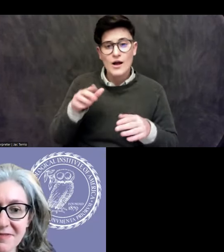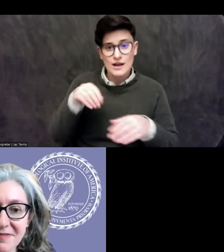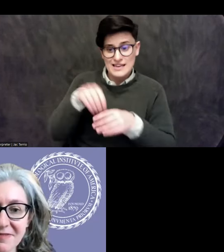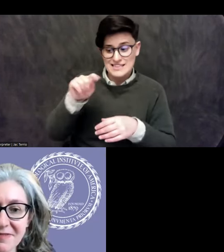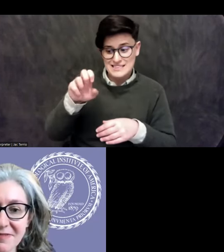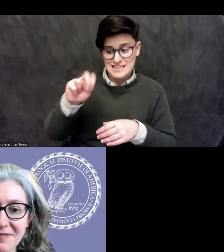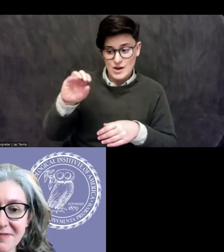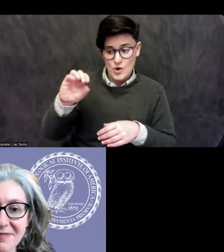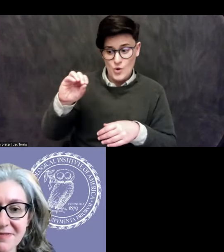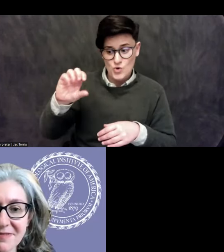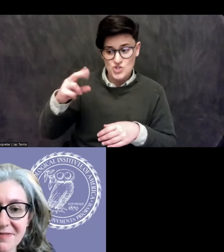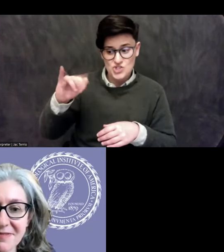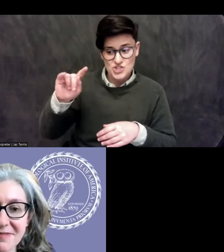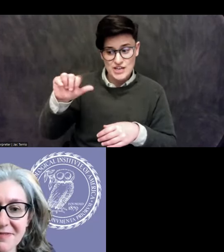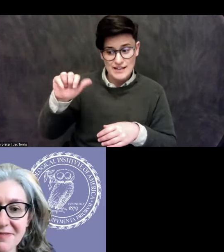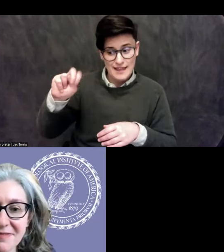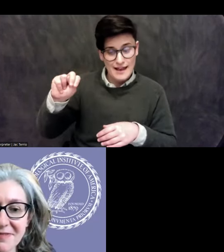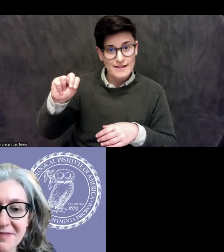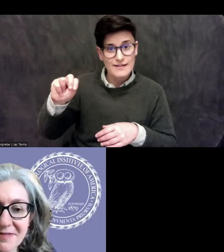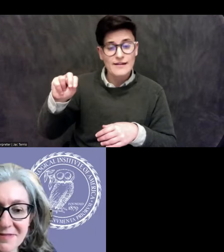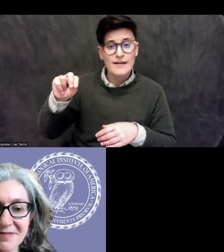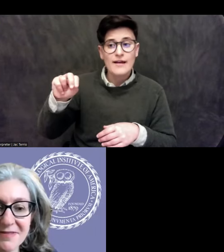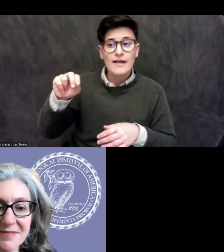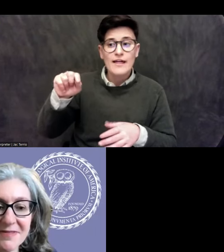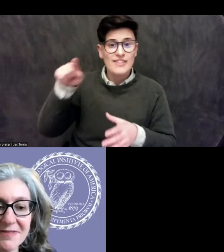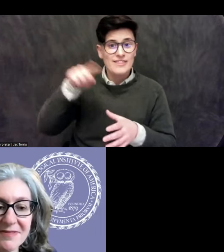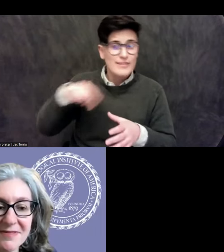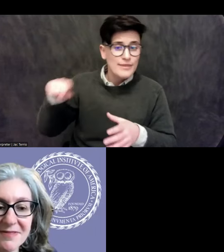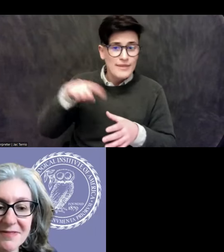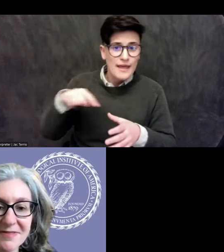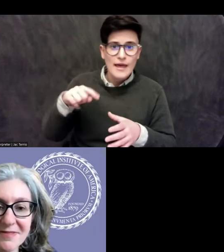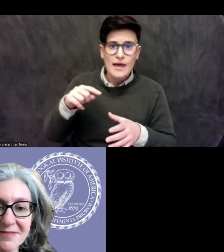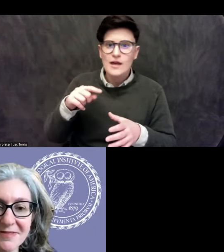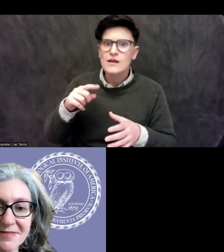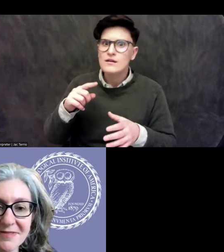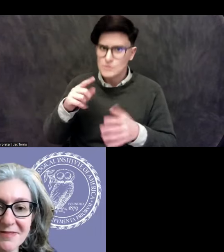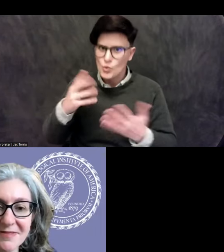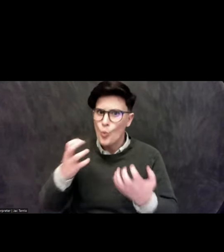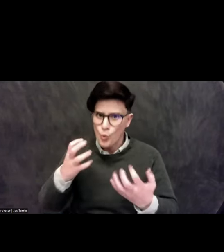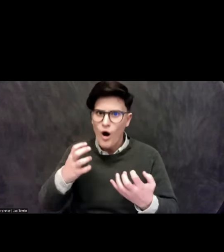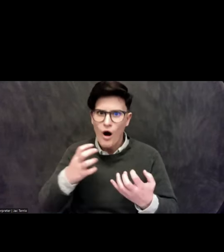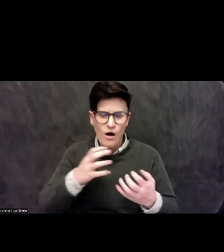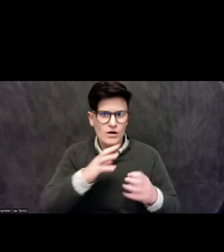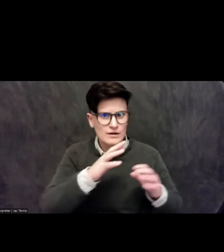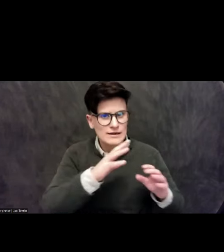particular, the Tenochtitlan, there was more of a priority in captive taking for sacrifice, and the scale of sacrifice was